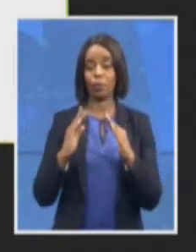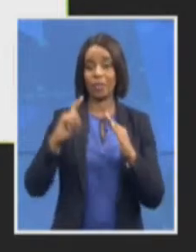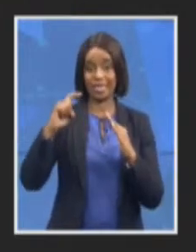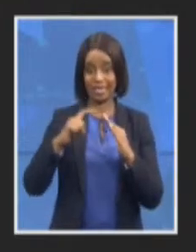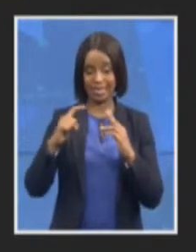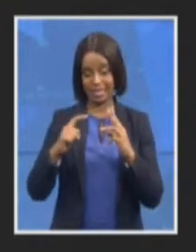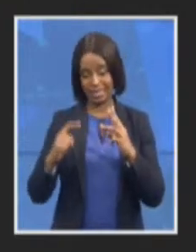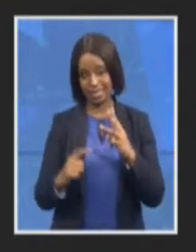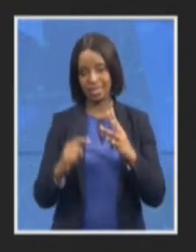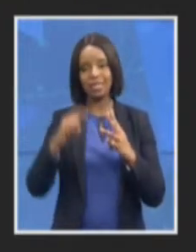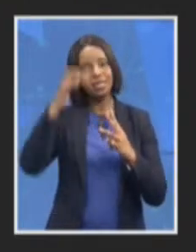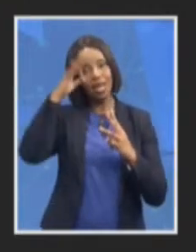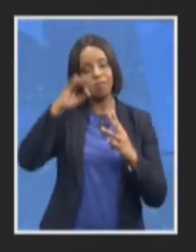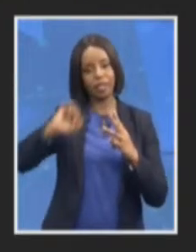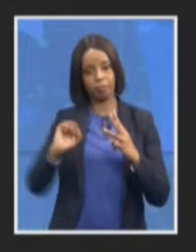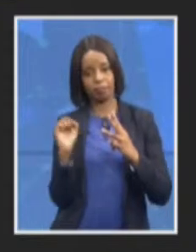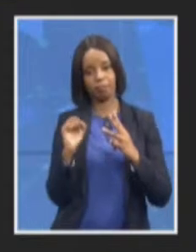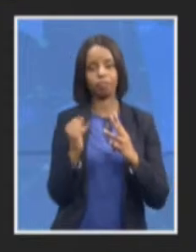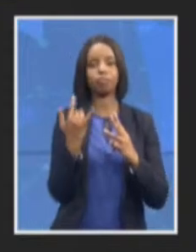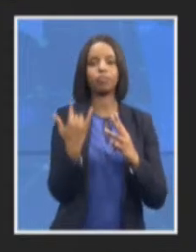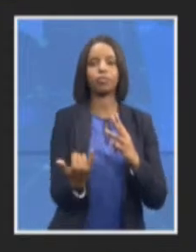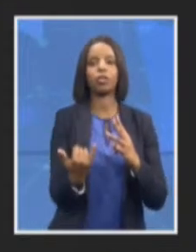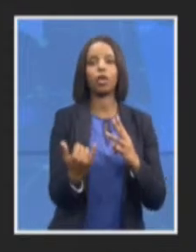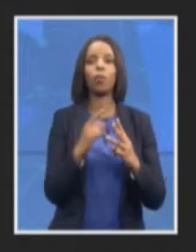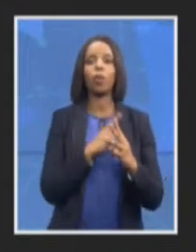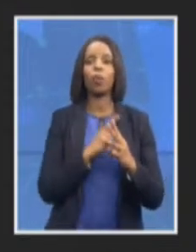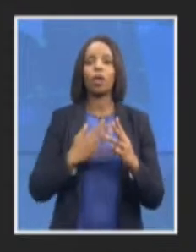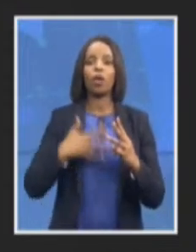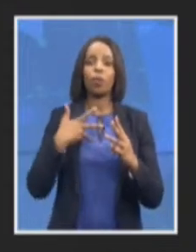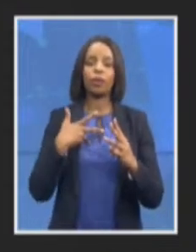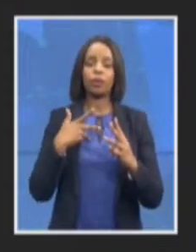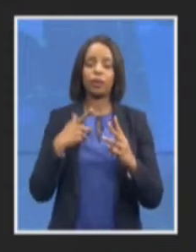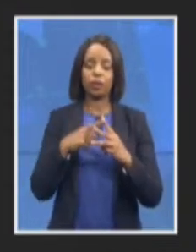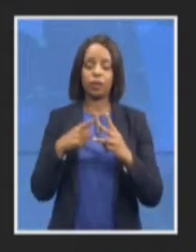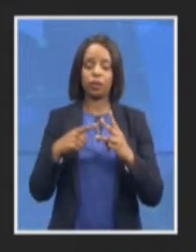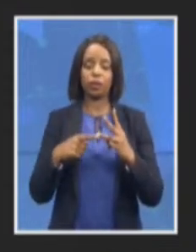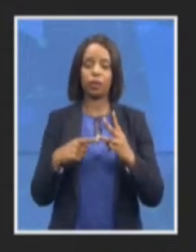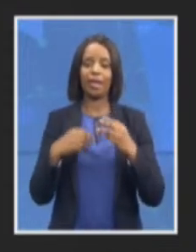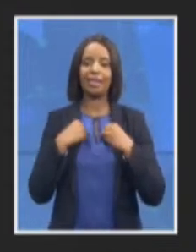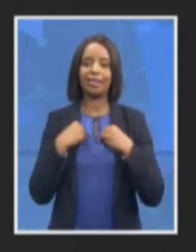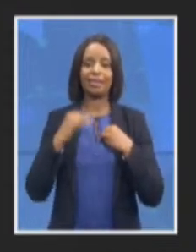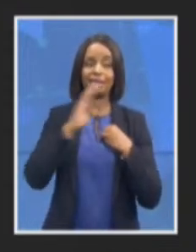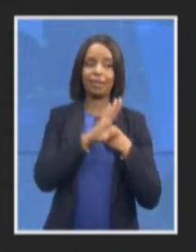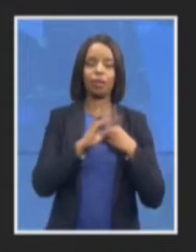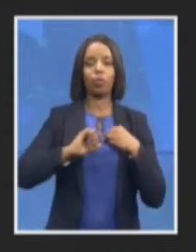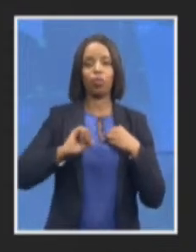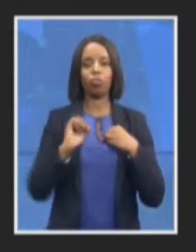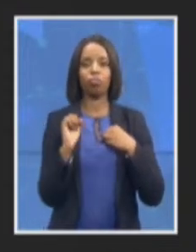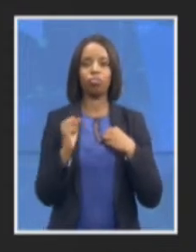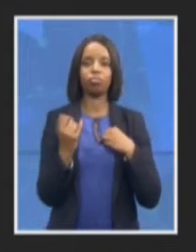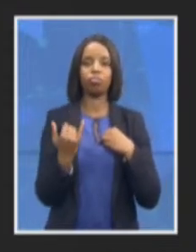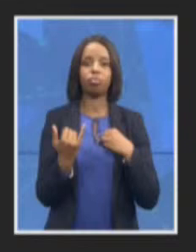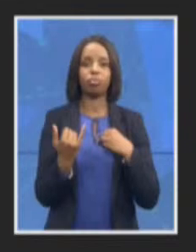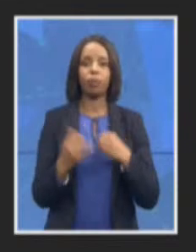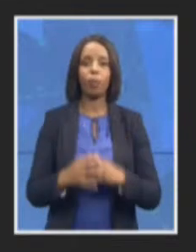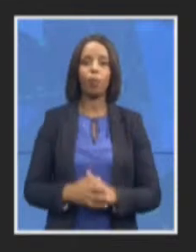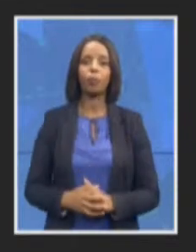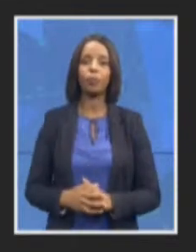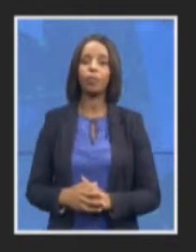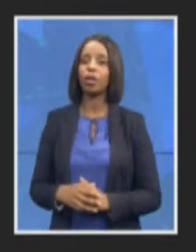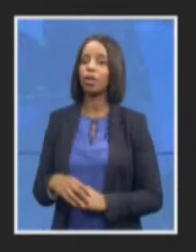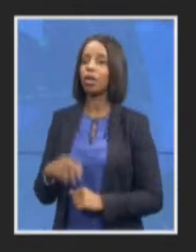stolen assets thank you very much thank you I'll perhaps just add to what Advaita just said and to say that